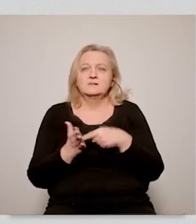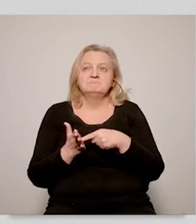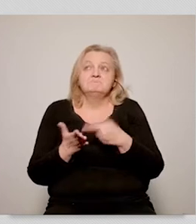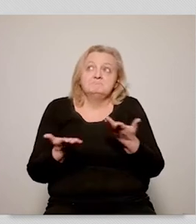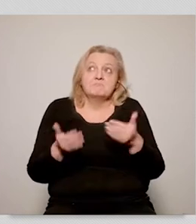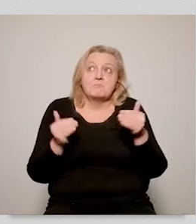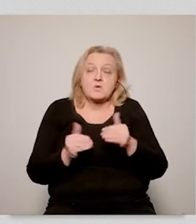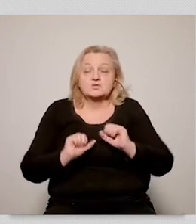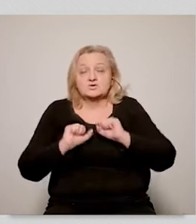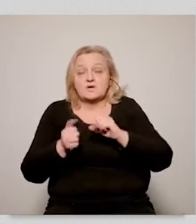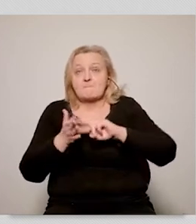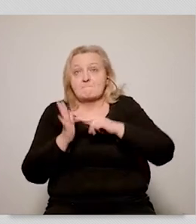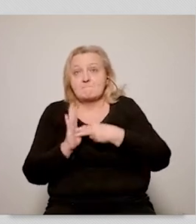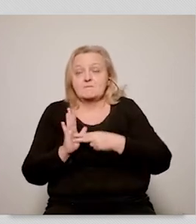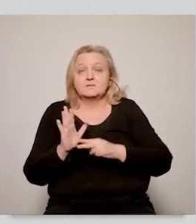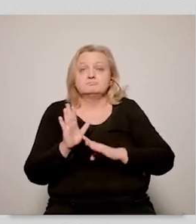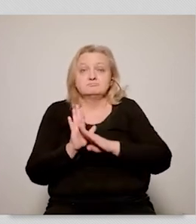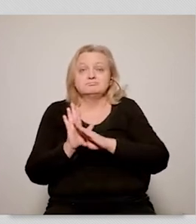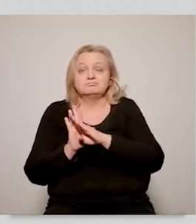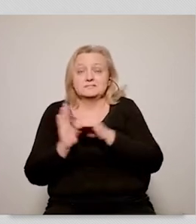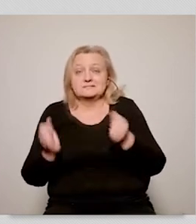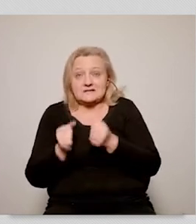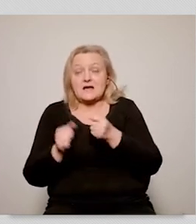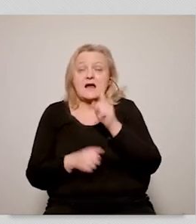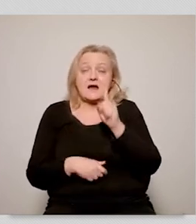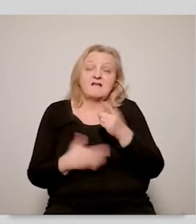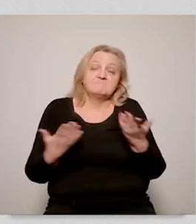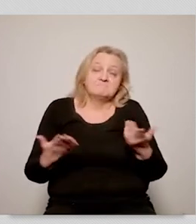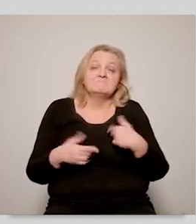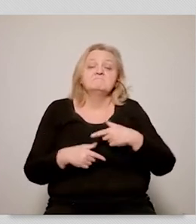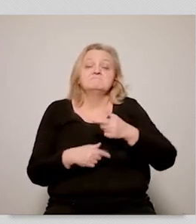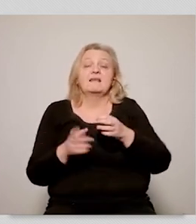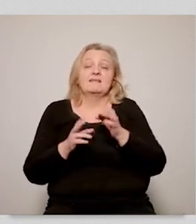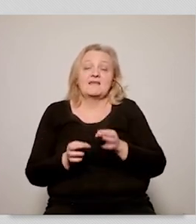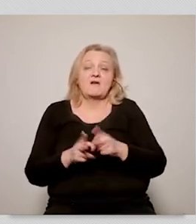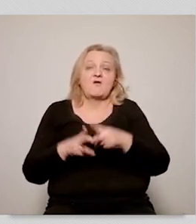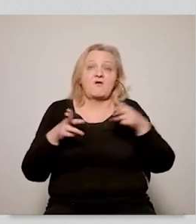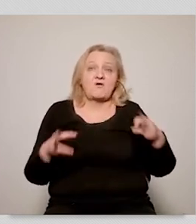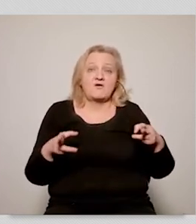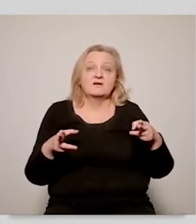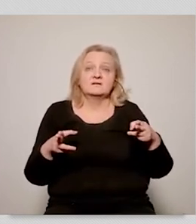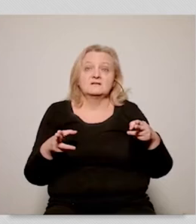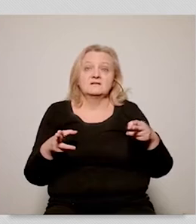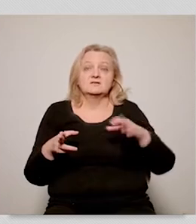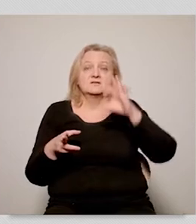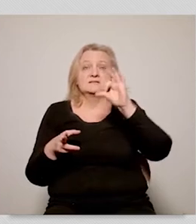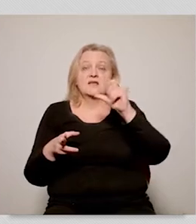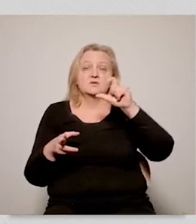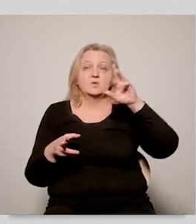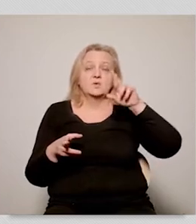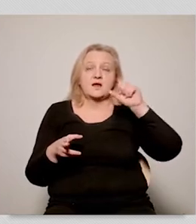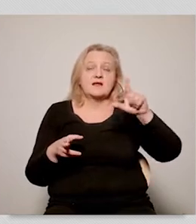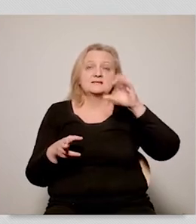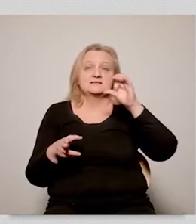is a structural slowdown. So whatever we do, we are going to face this problem and we will have a